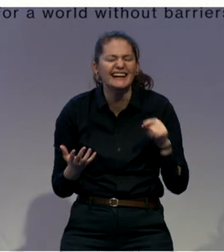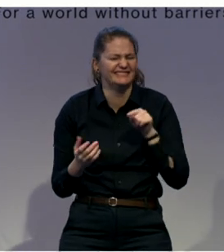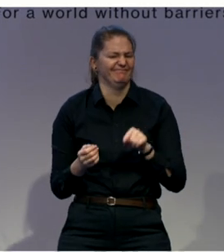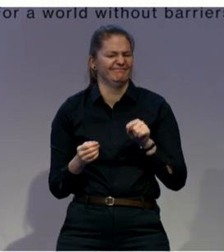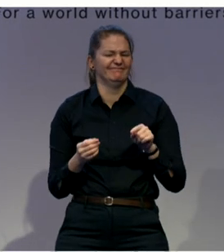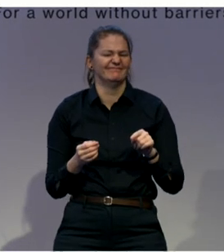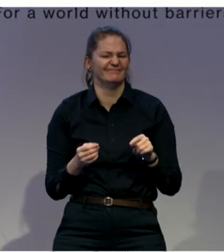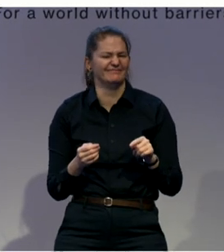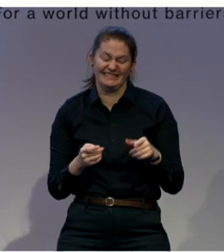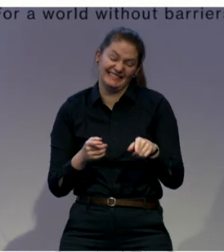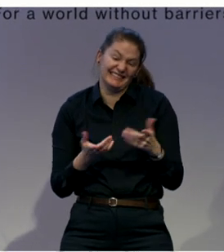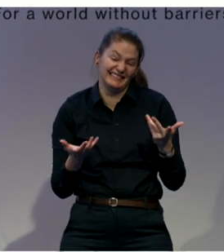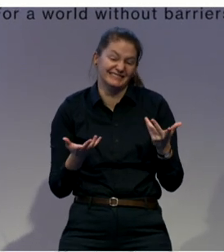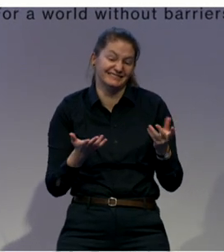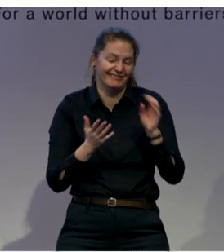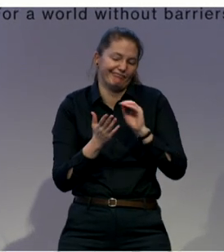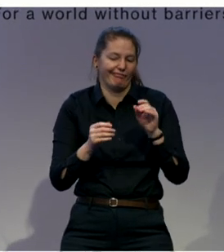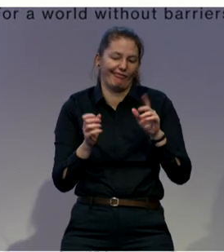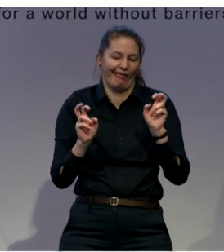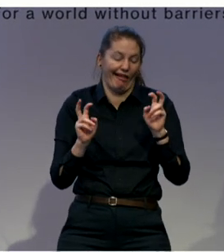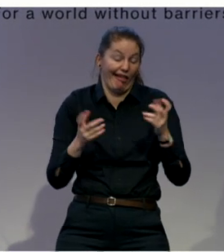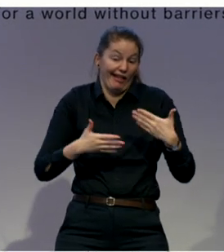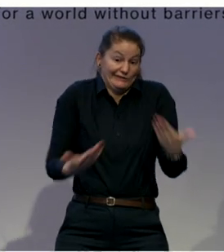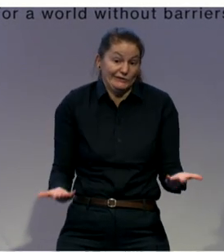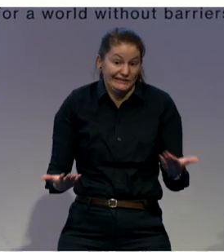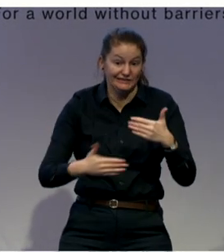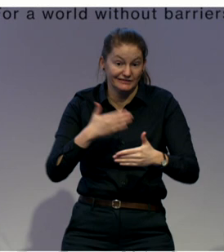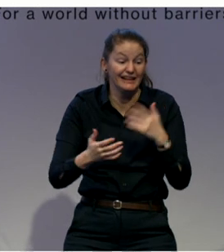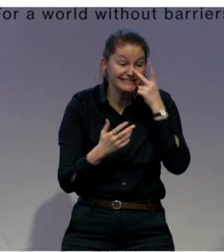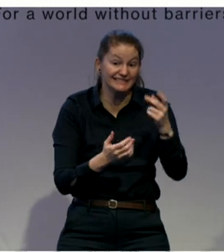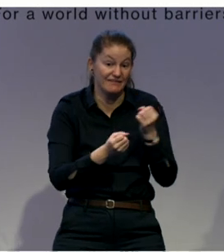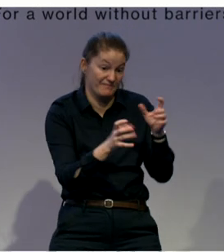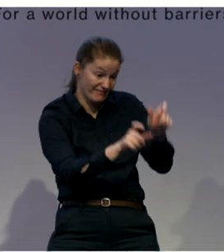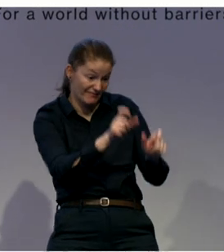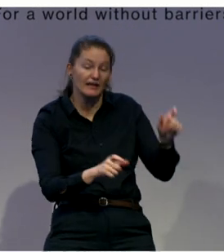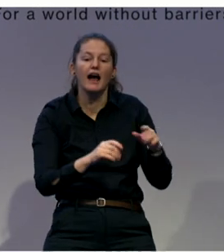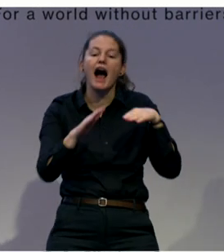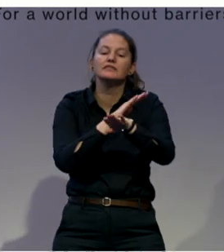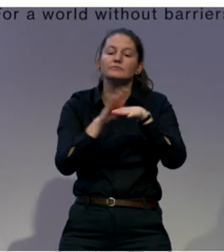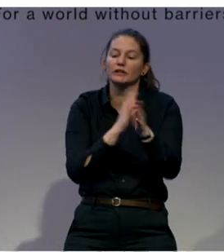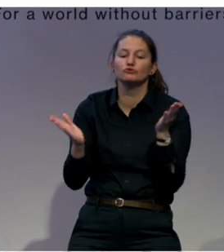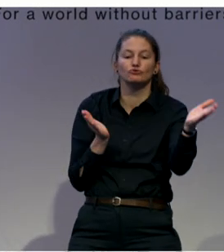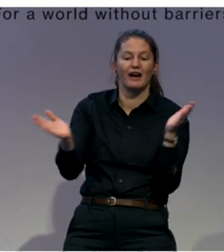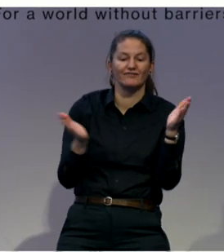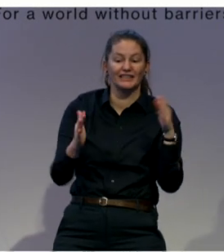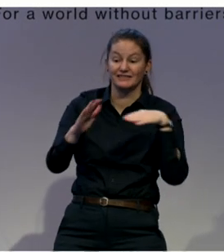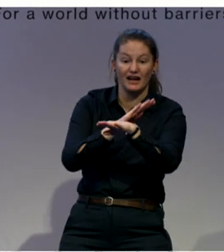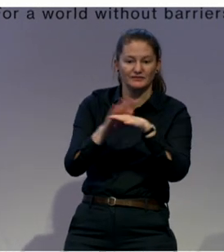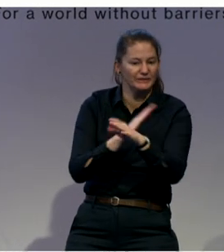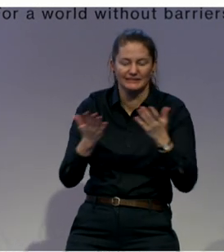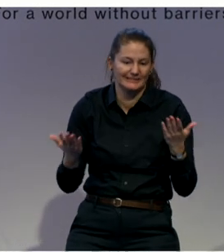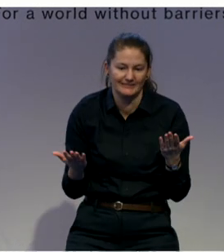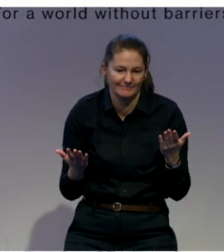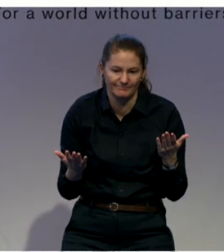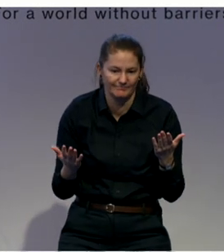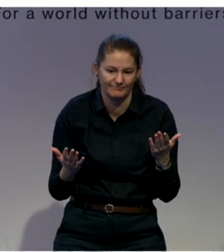to services, like illustrated last month in Belgium, when a disabled person was asked to leave a theater because he was applauding too